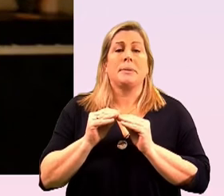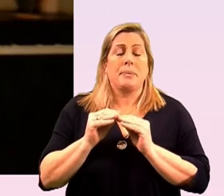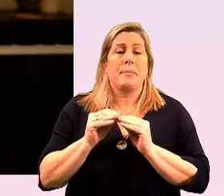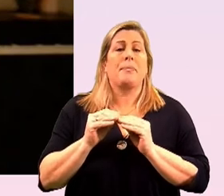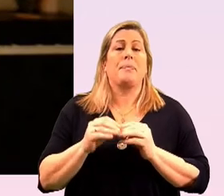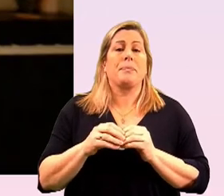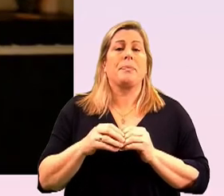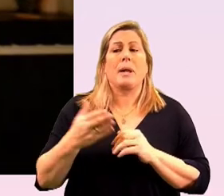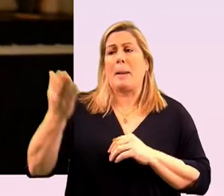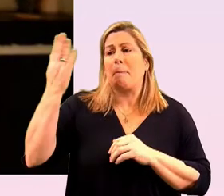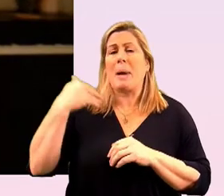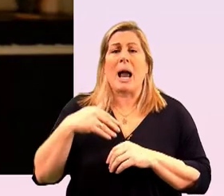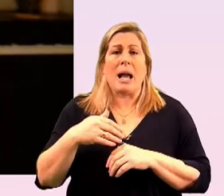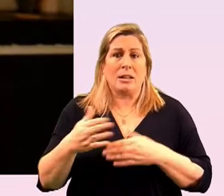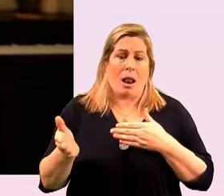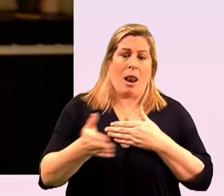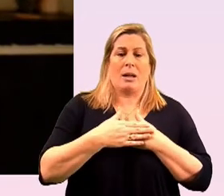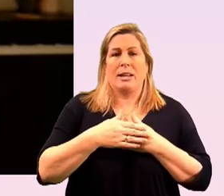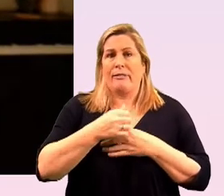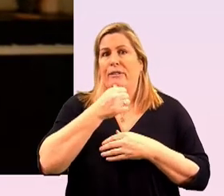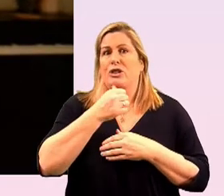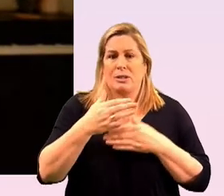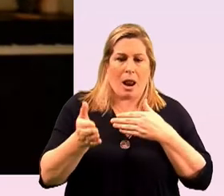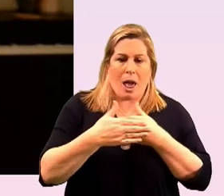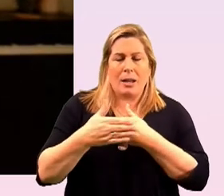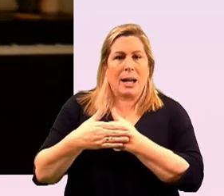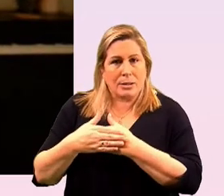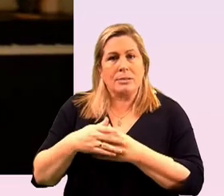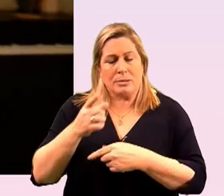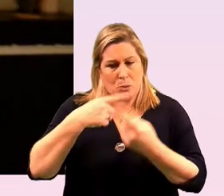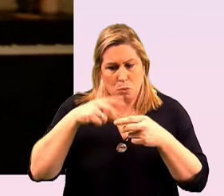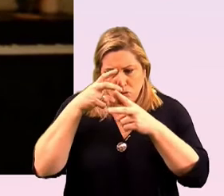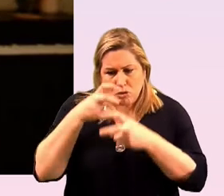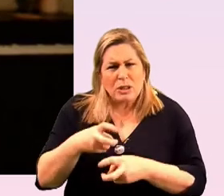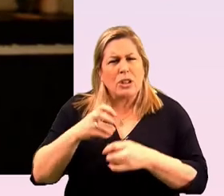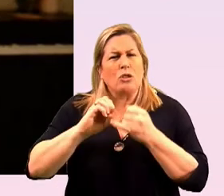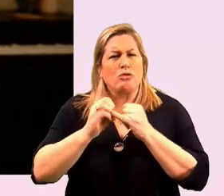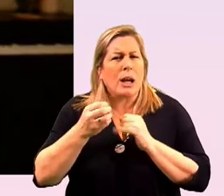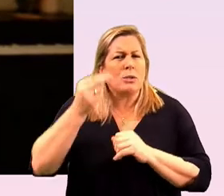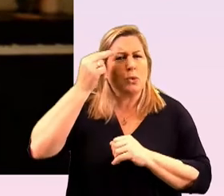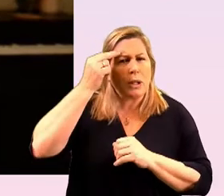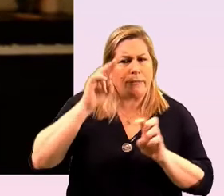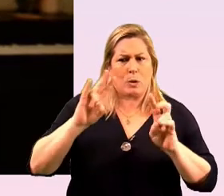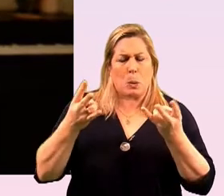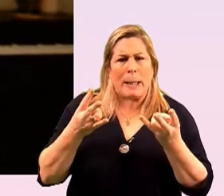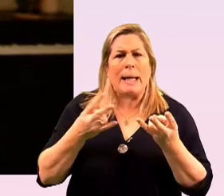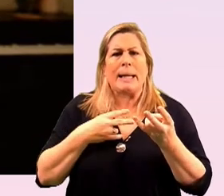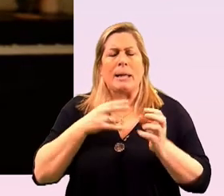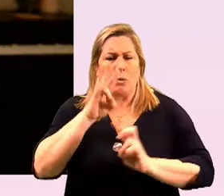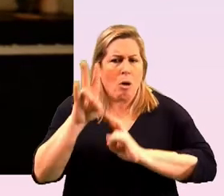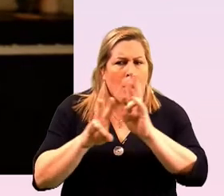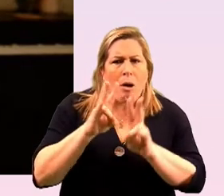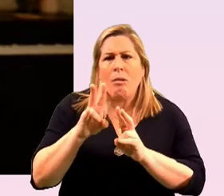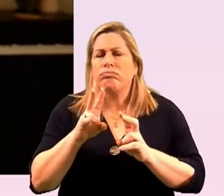back in lockdown number one we moved quite quickly to undertake some research to really understand uh kind of the the